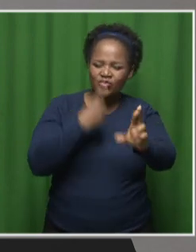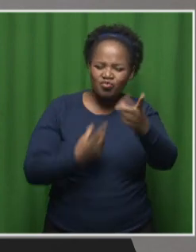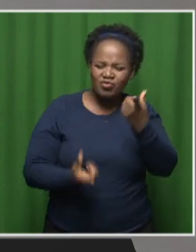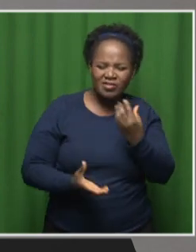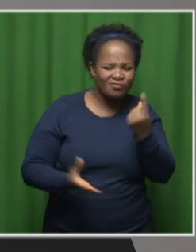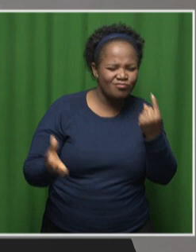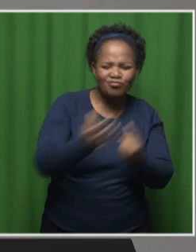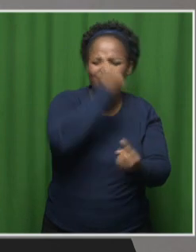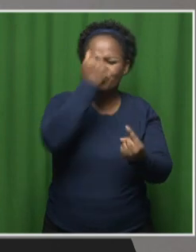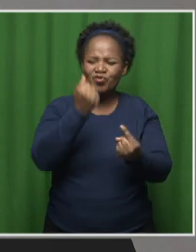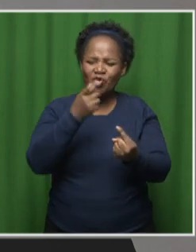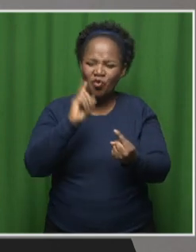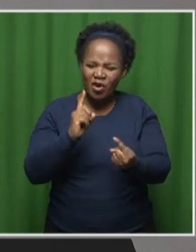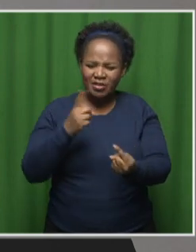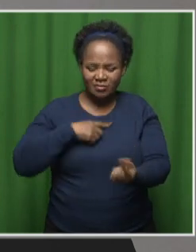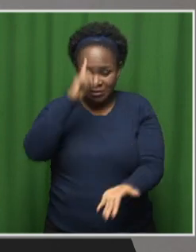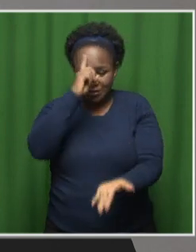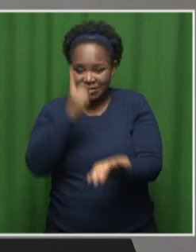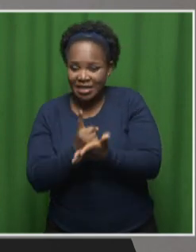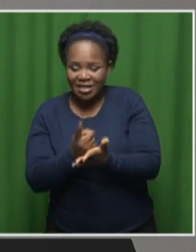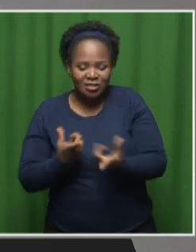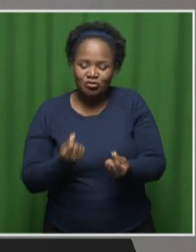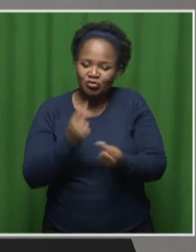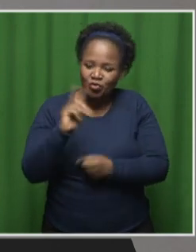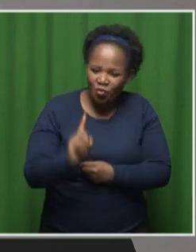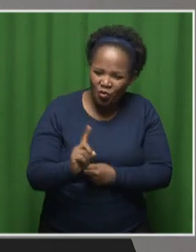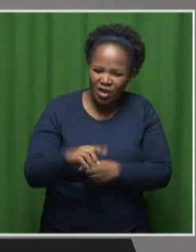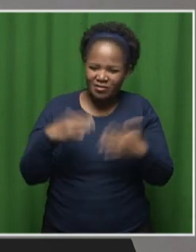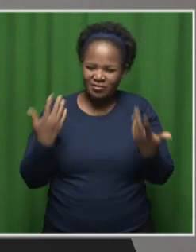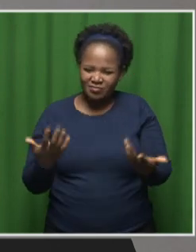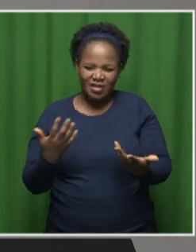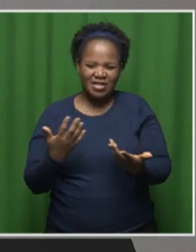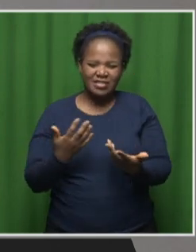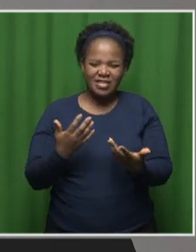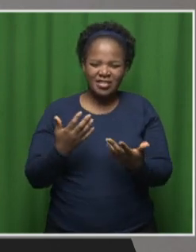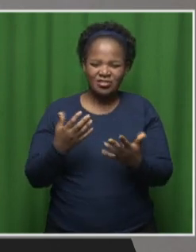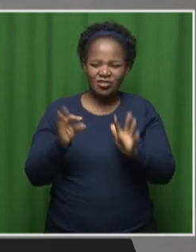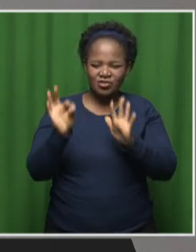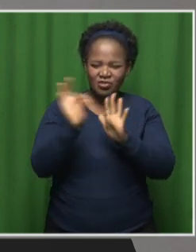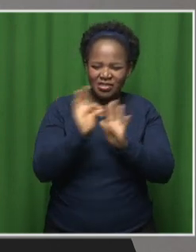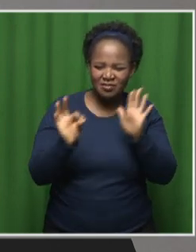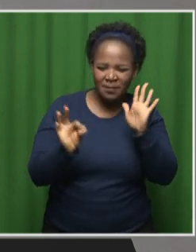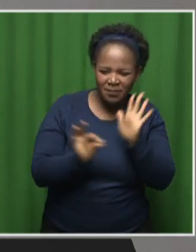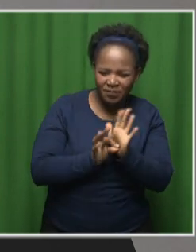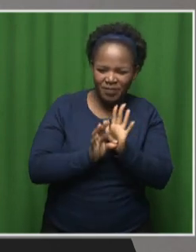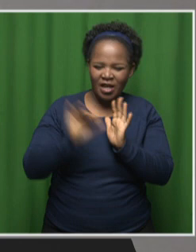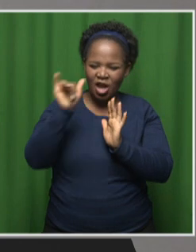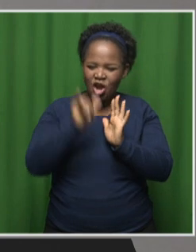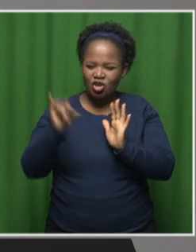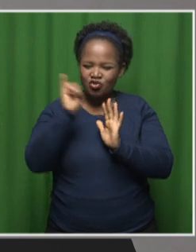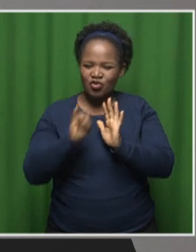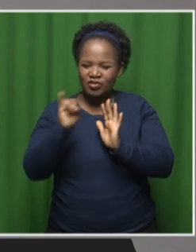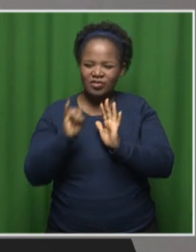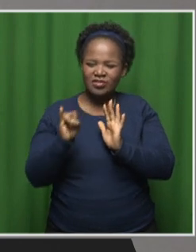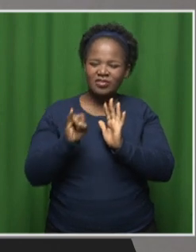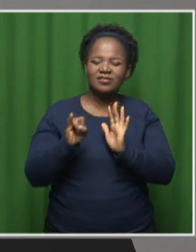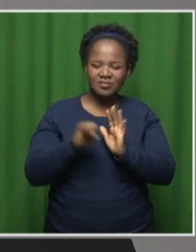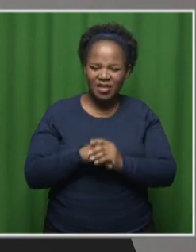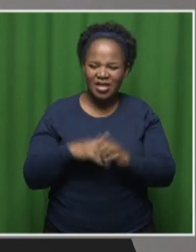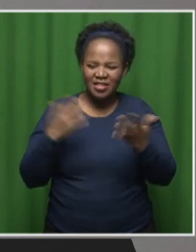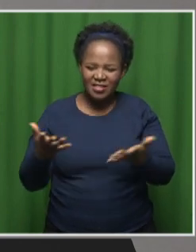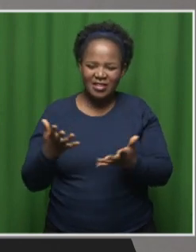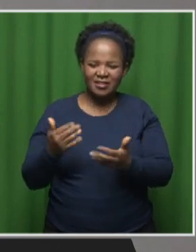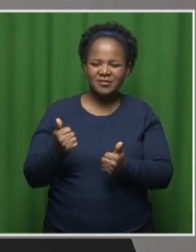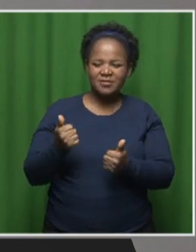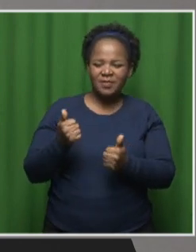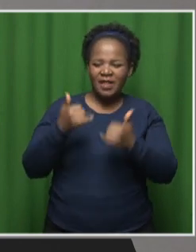our repo rate decision, what we had decided to do with our interest rates. So, now that you gave that in on the 19th of May, then you hear